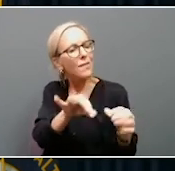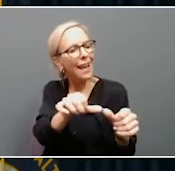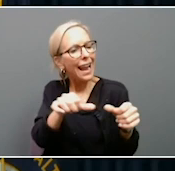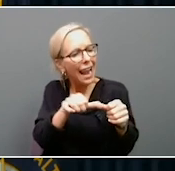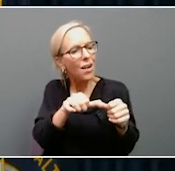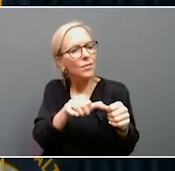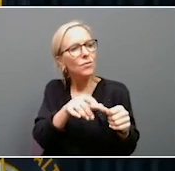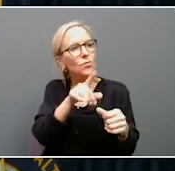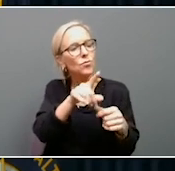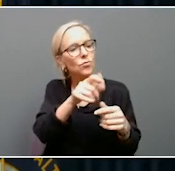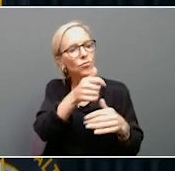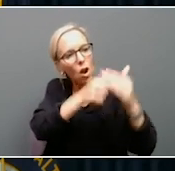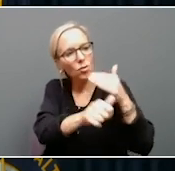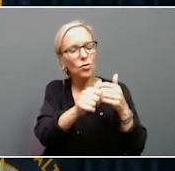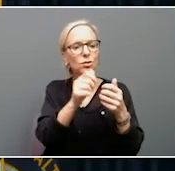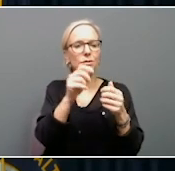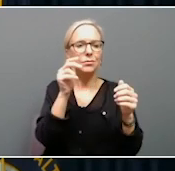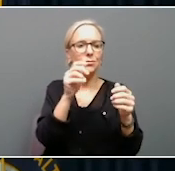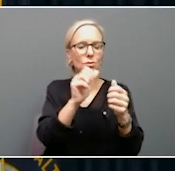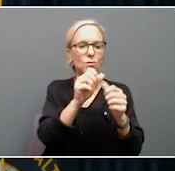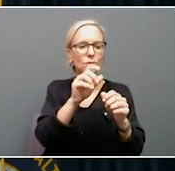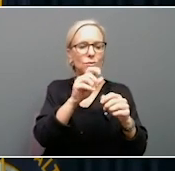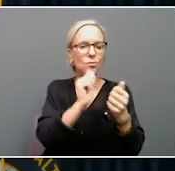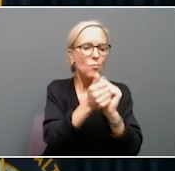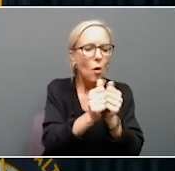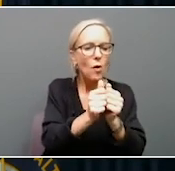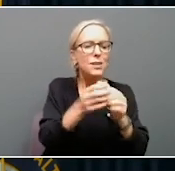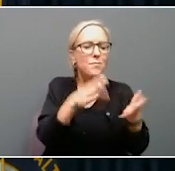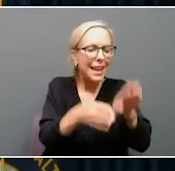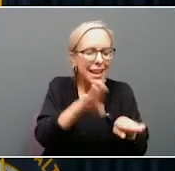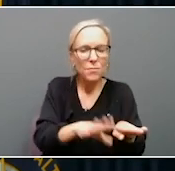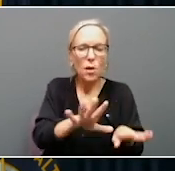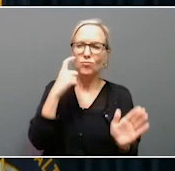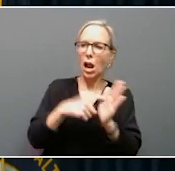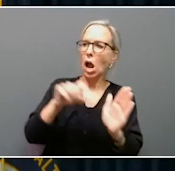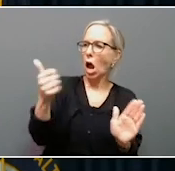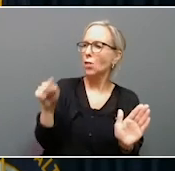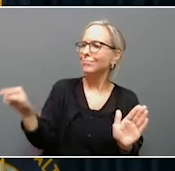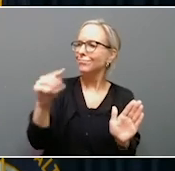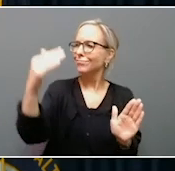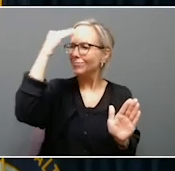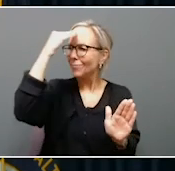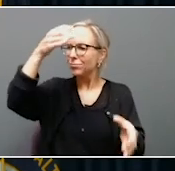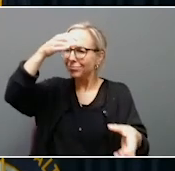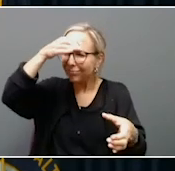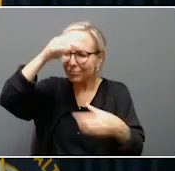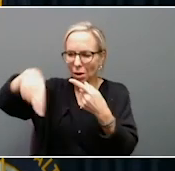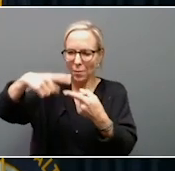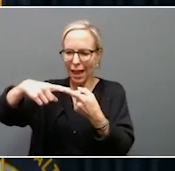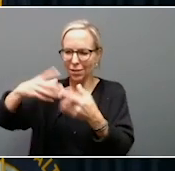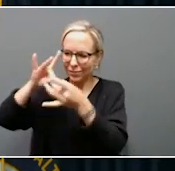house sports betting. But we recognize that having others that have knowledge and direct knowledge of the sports betting